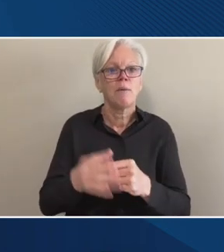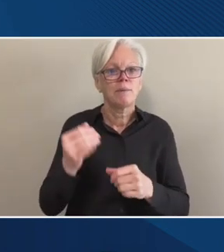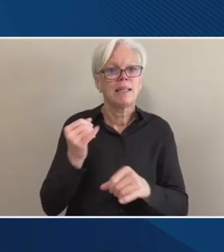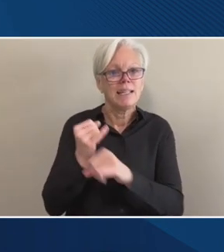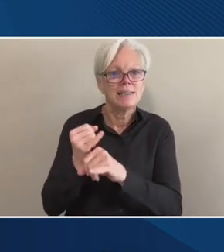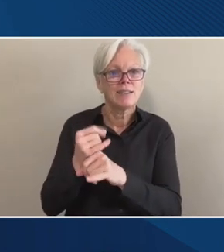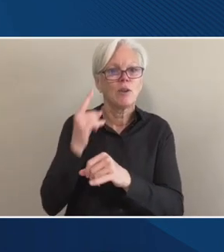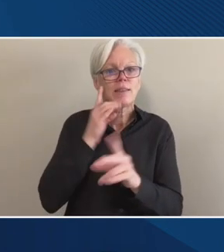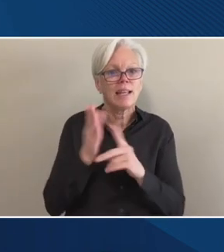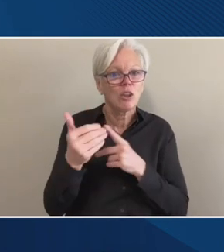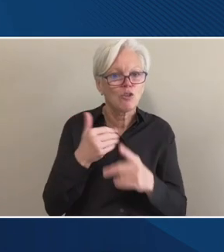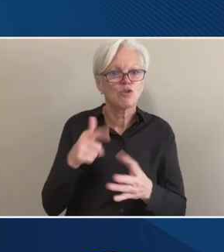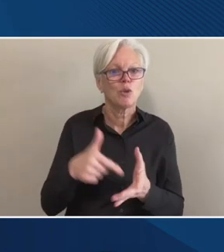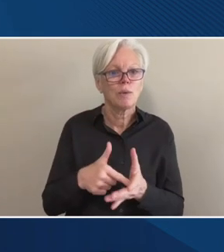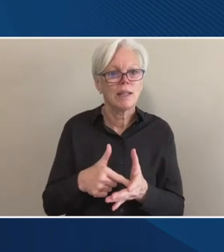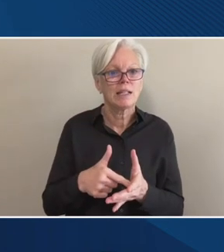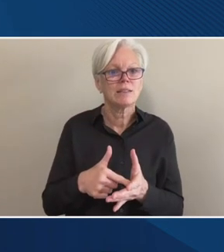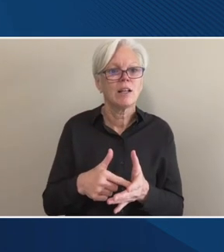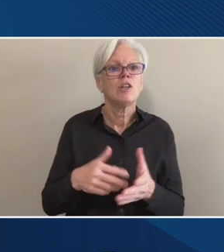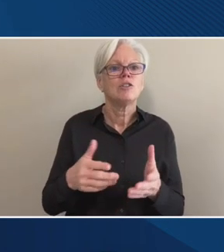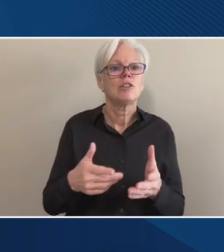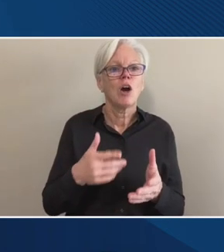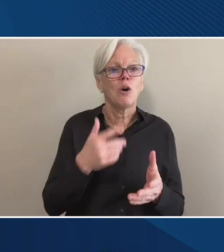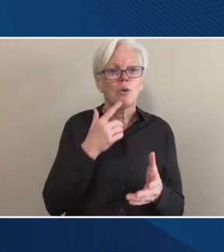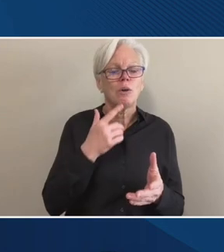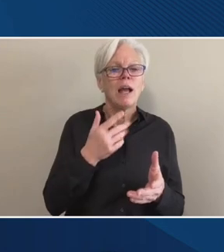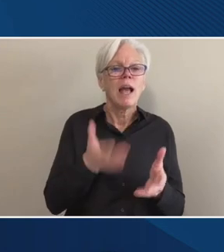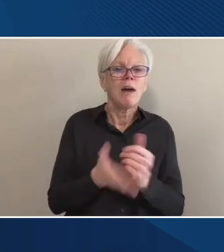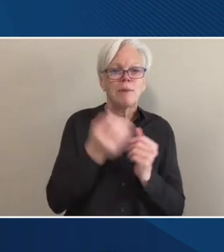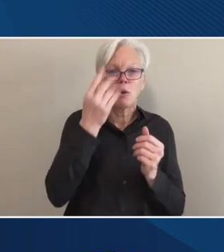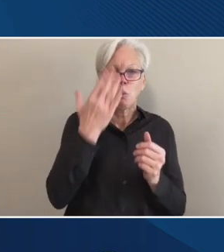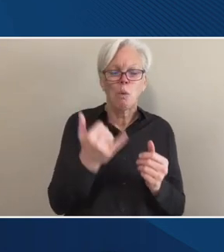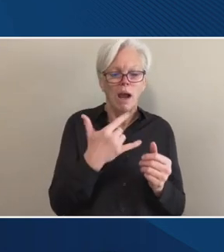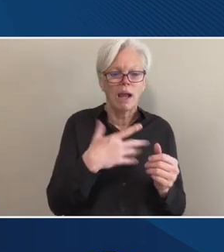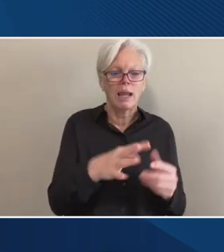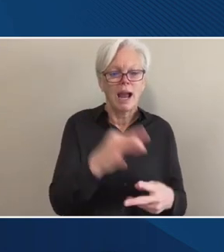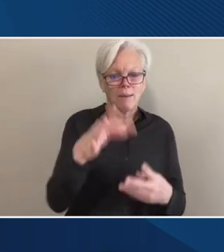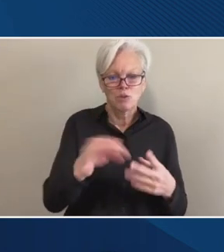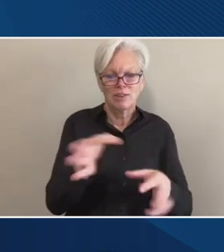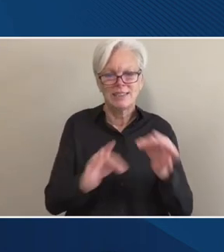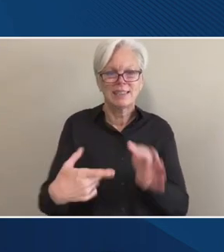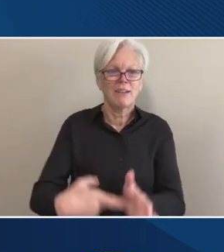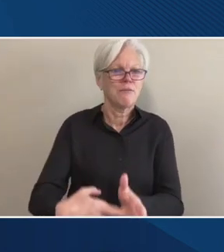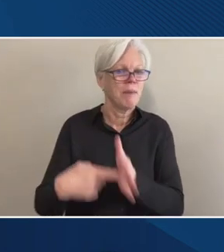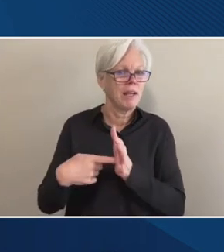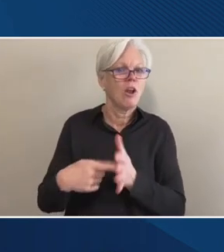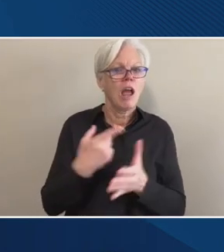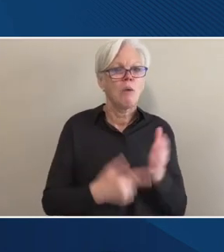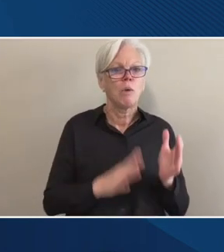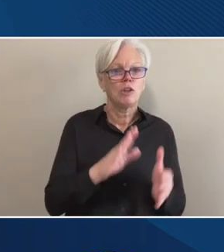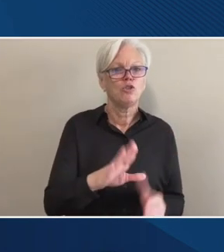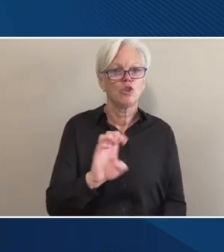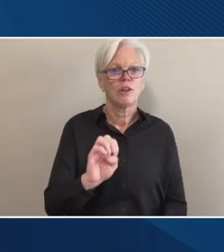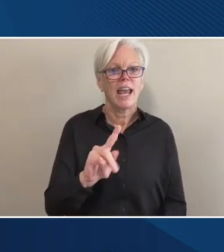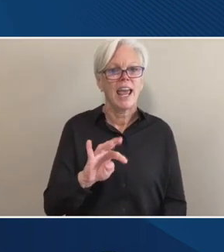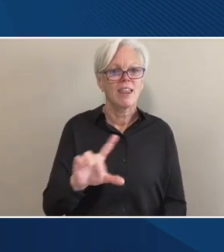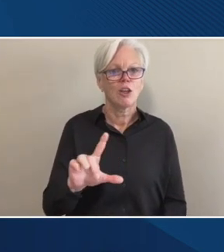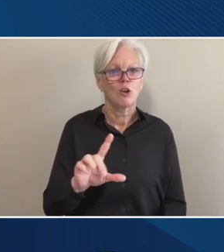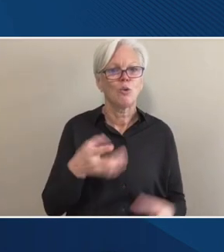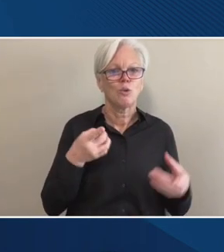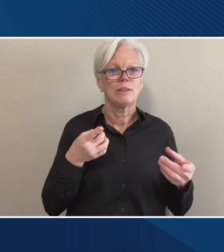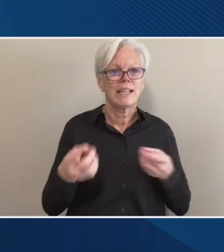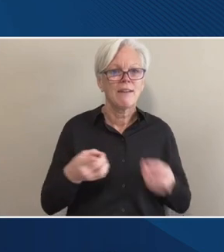help me understand your optional versus mandatory and what is your ethical or your ethical definitions or